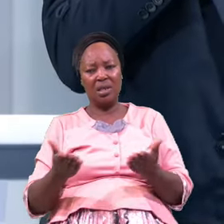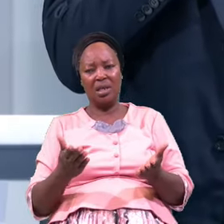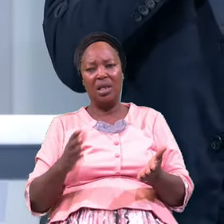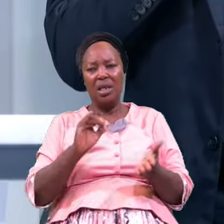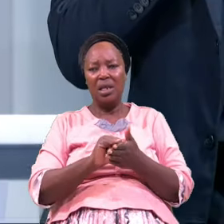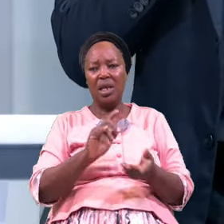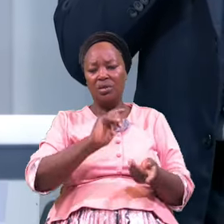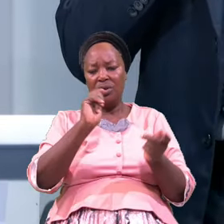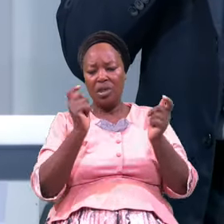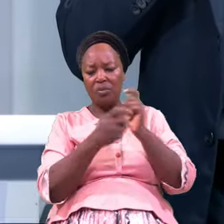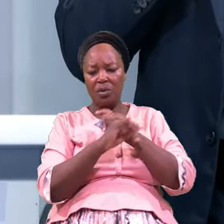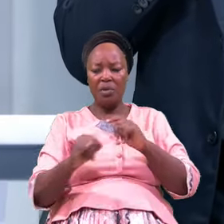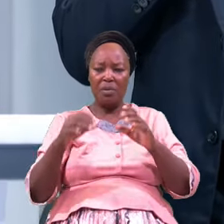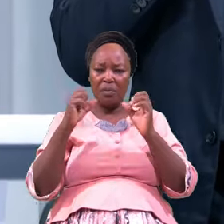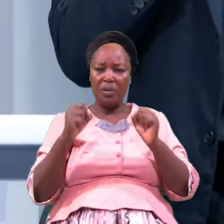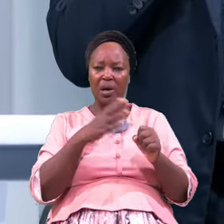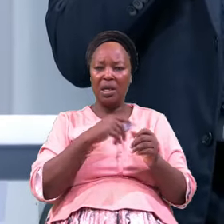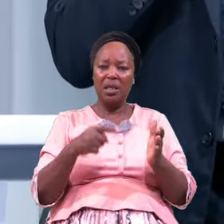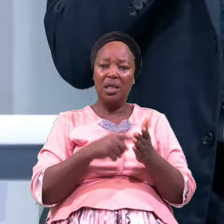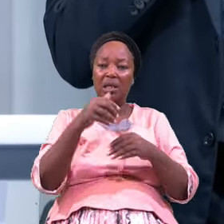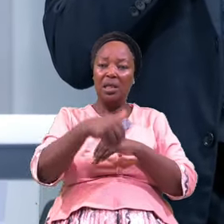And This Night You Are Transformed